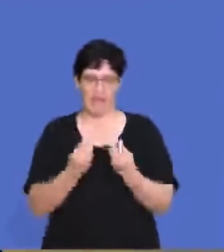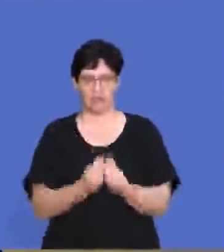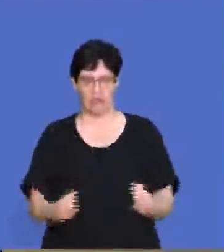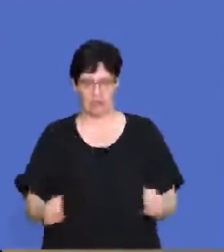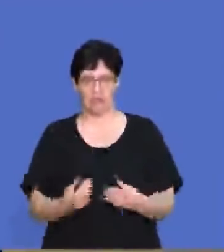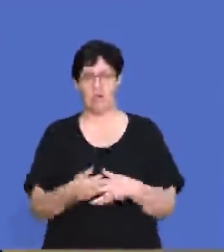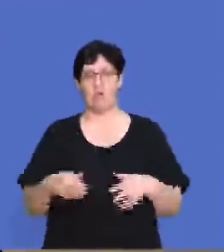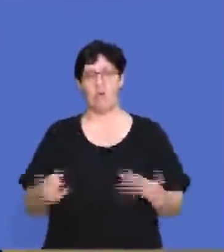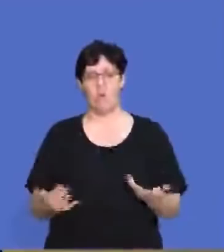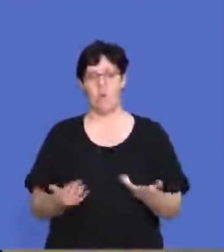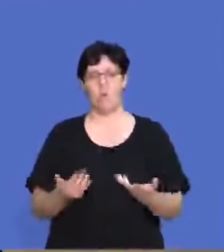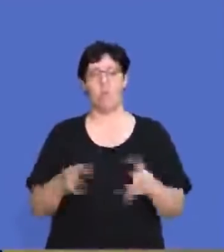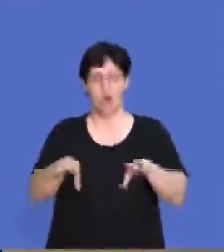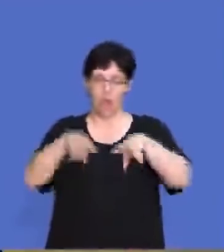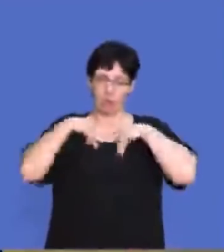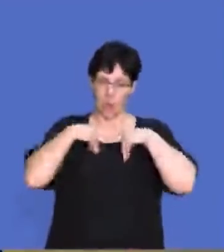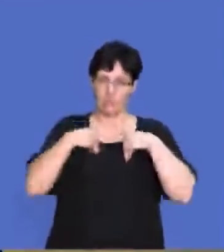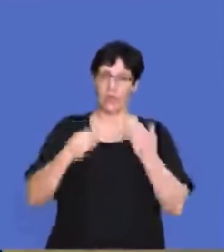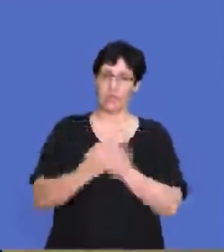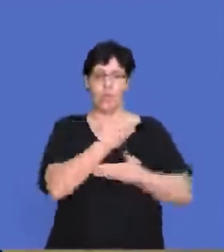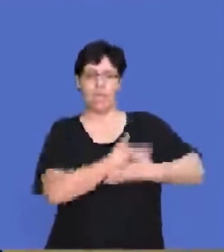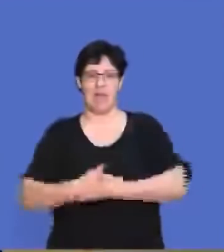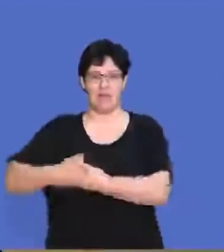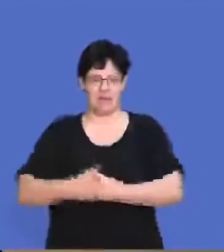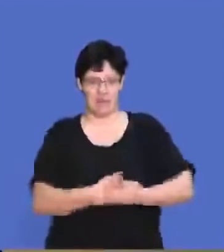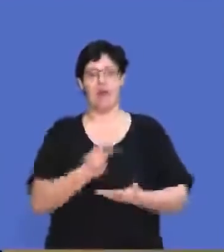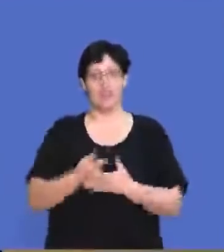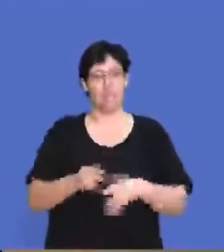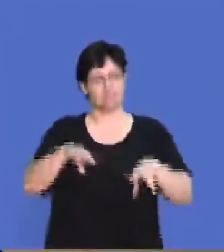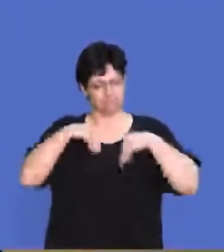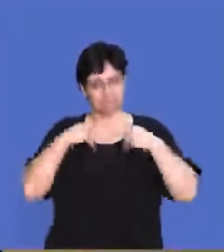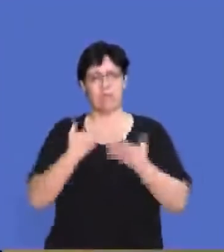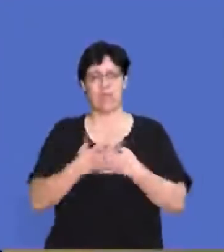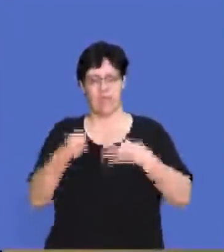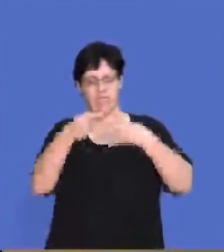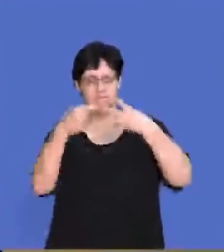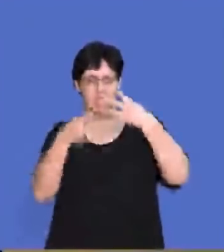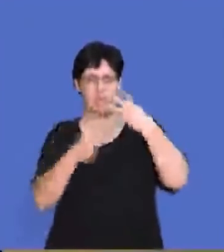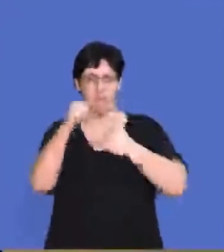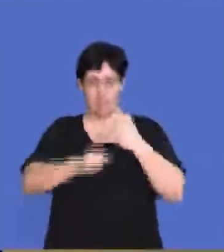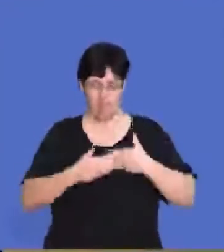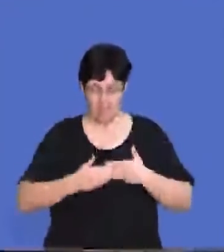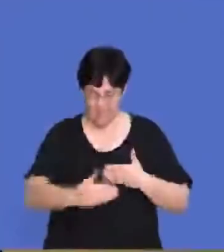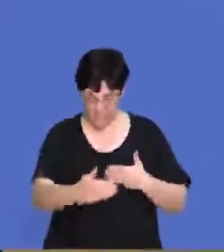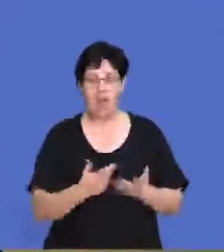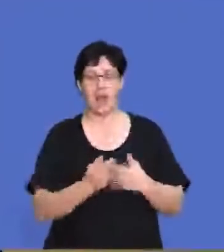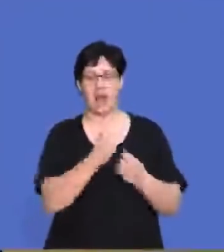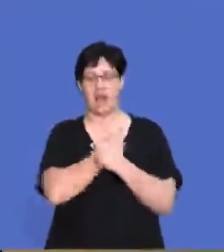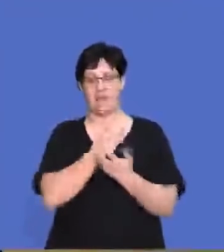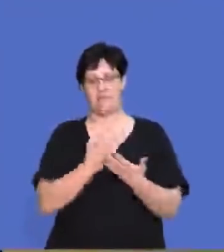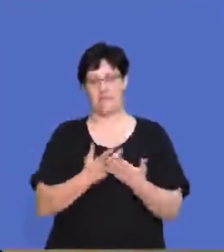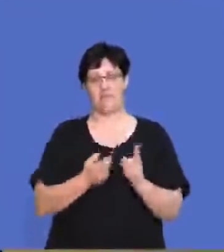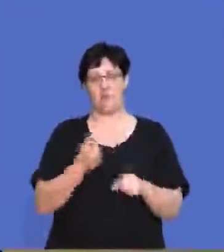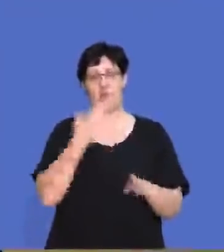Or even if they adopt a newborn child, they're entitled to four consecutive months of